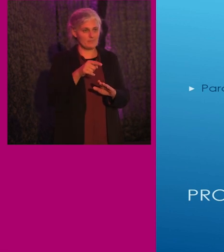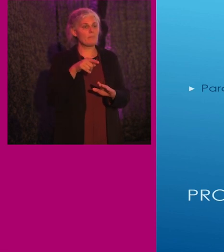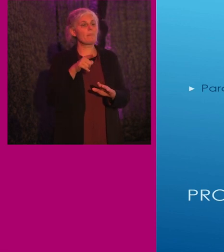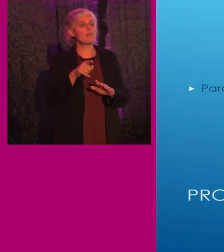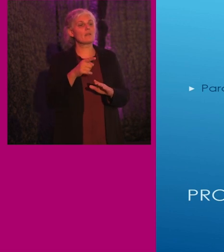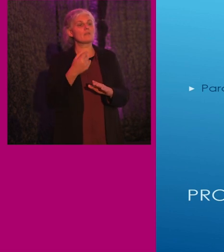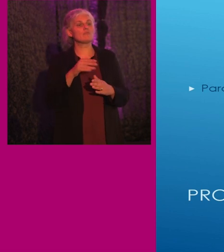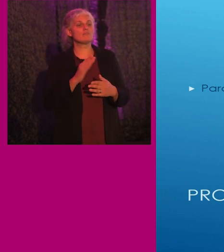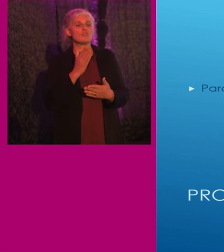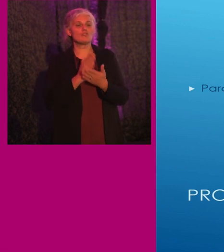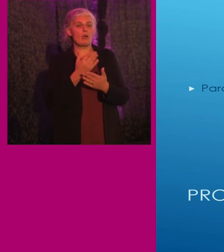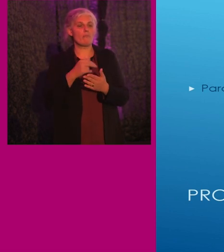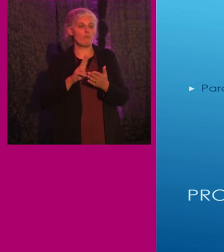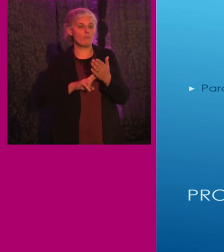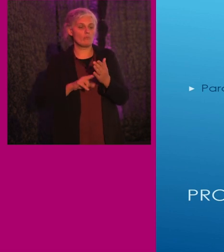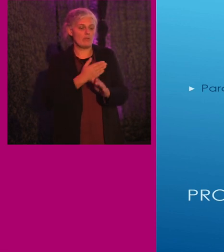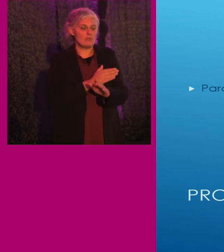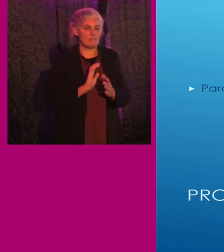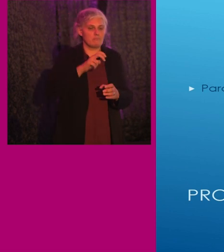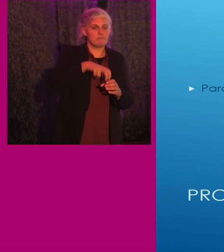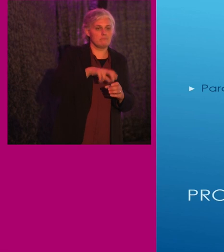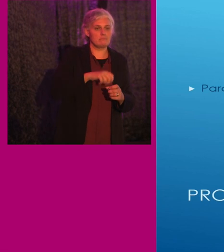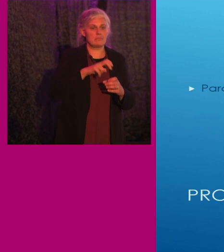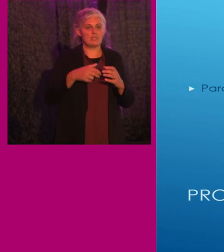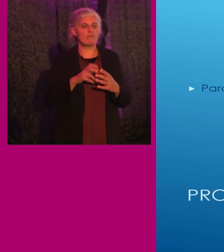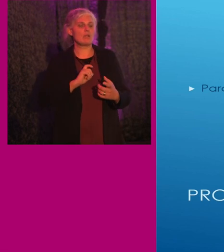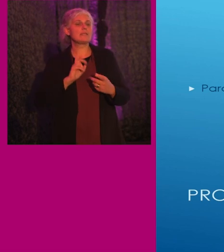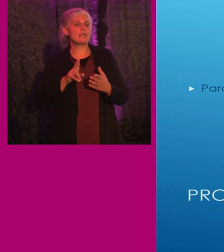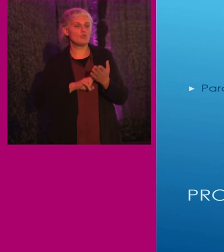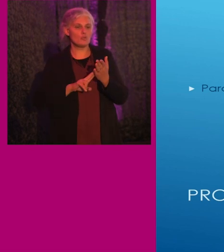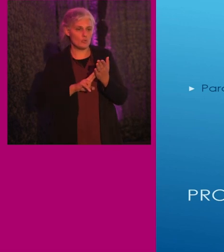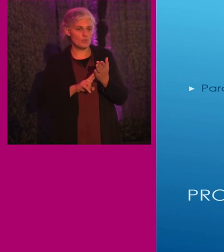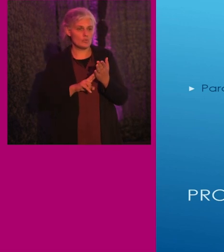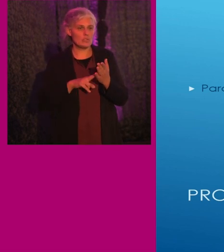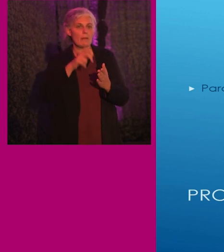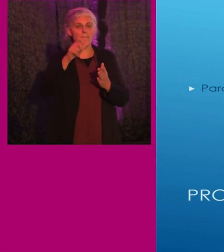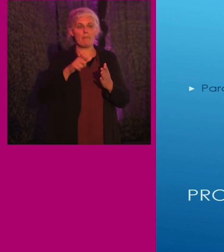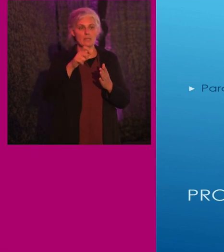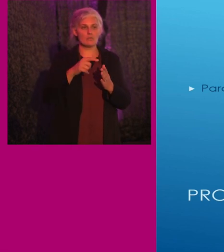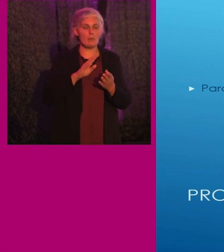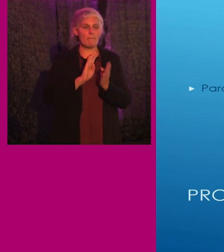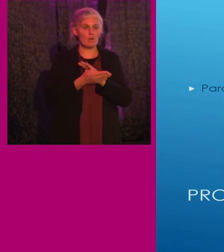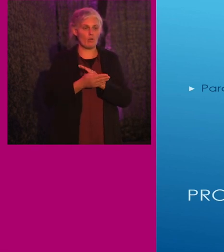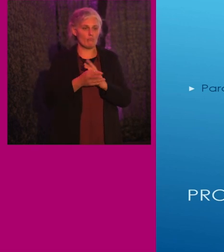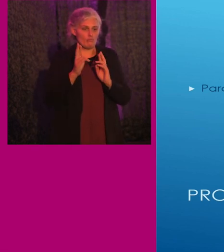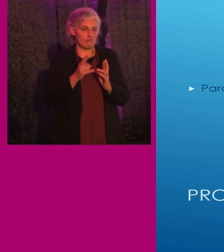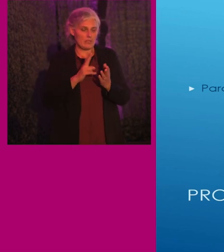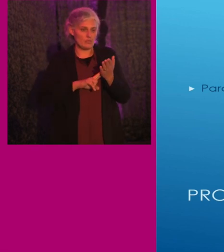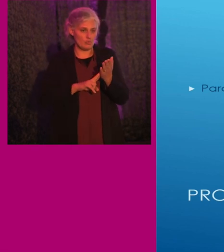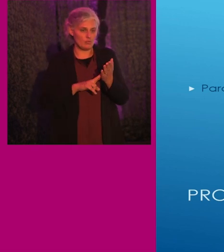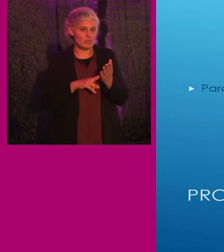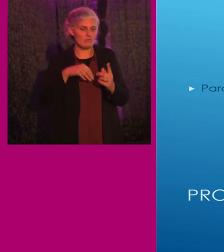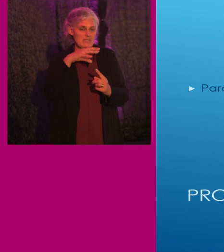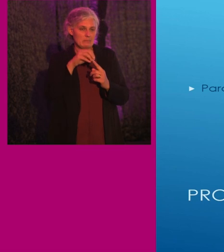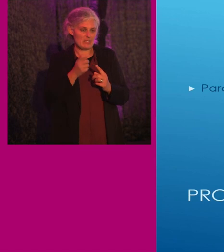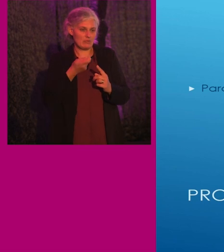them from getting to or from a stop are also eligible. If a person meets the eligibility criteria for some trips but not